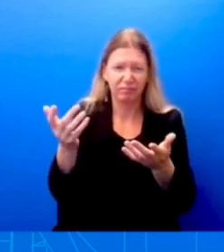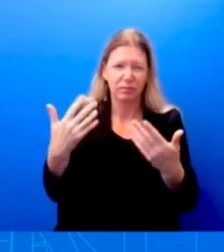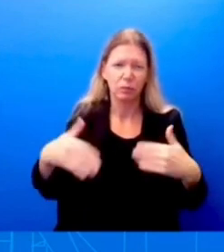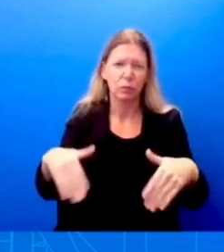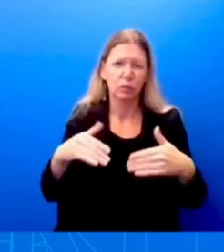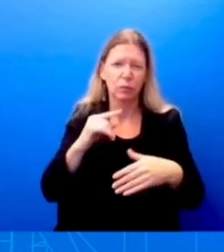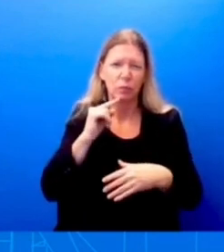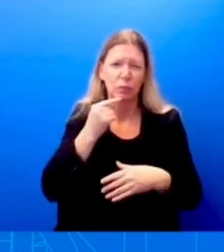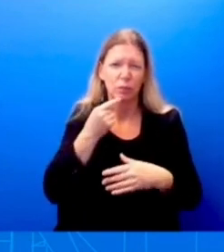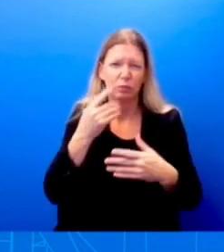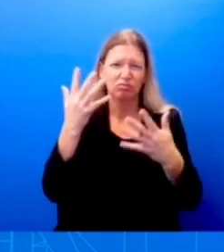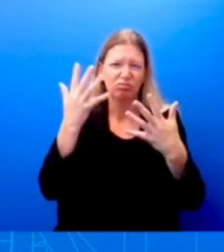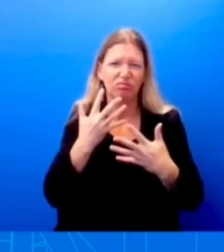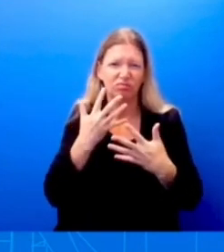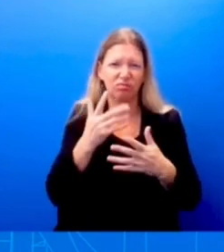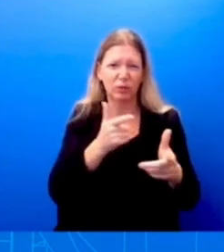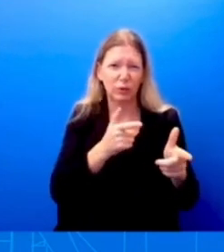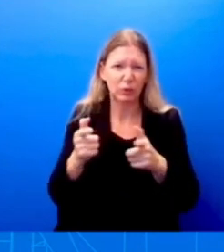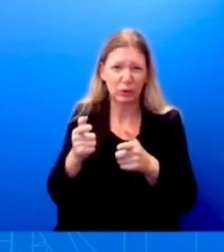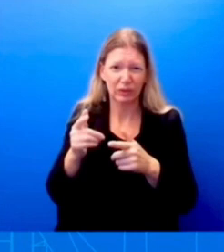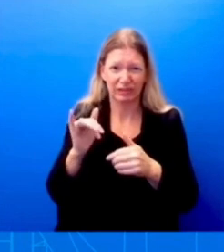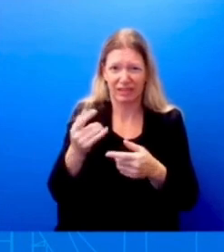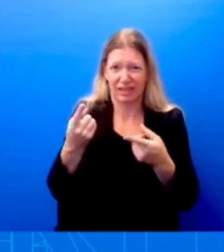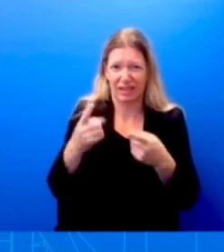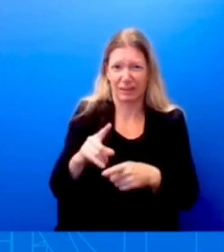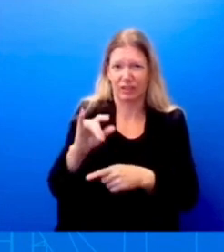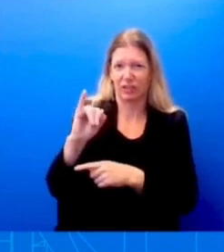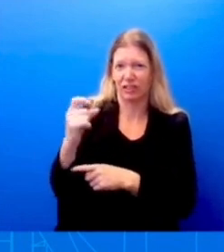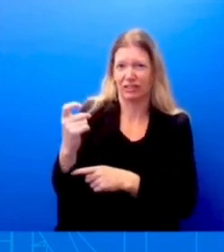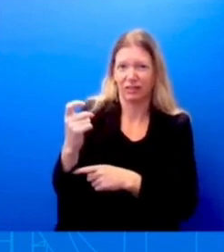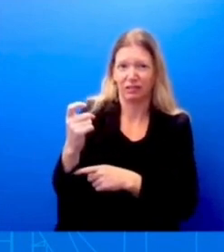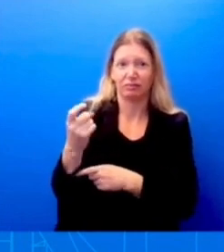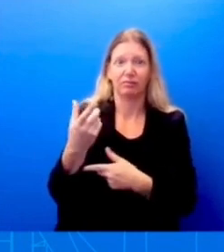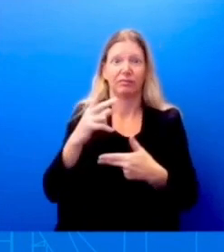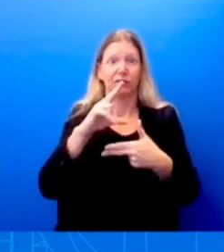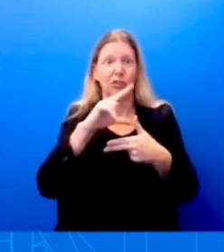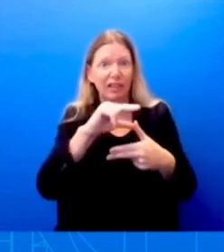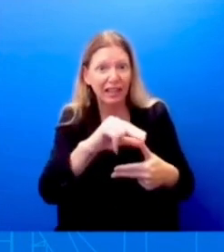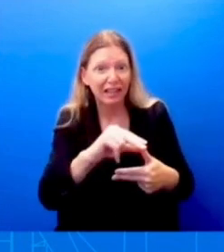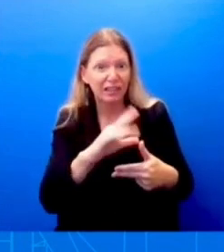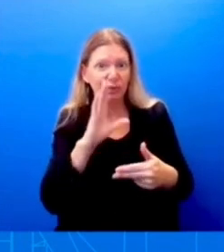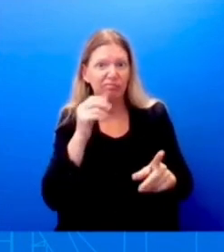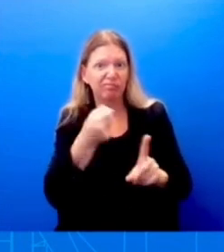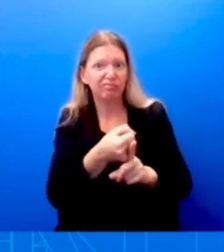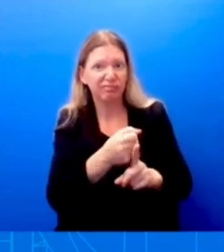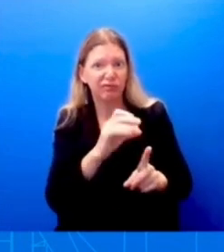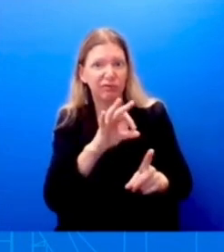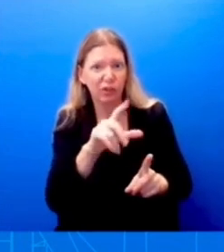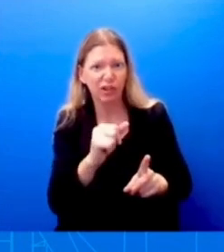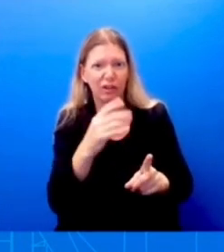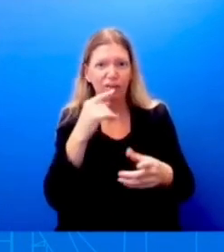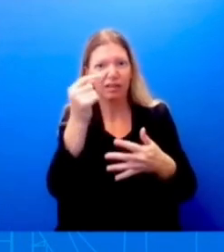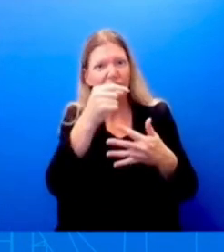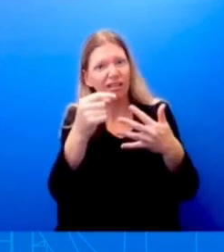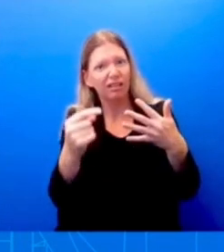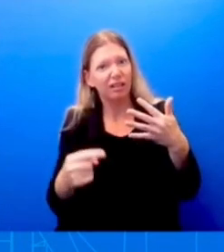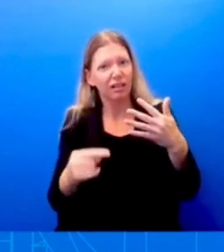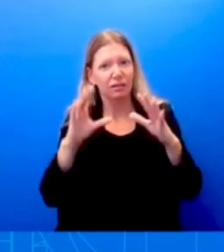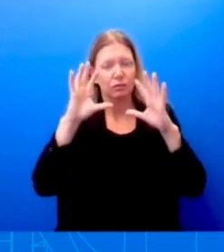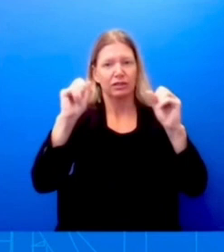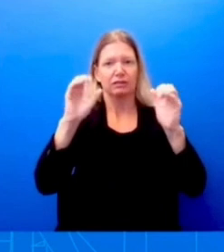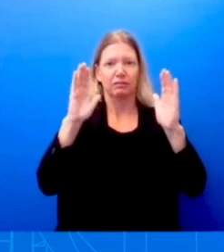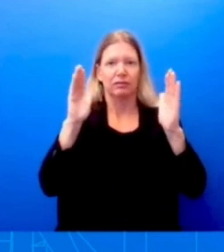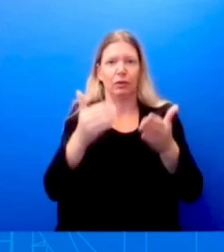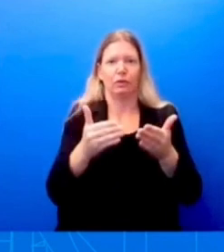that's about to hit, uh, potentially hit Florida. Those are the things that the President's going to focus on. Look, and you asked me if, how the President's going to work